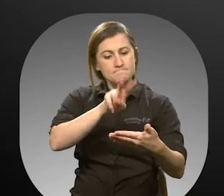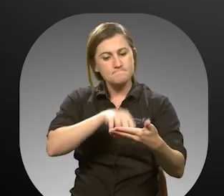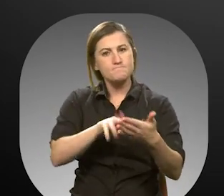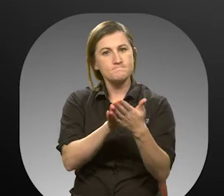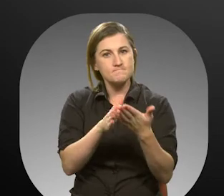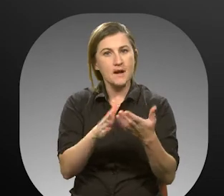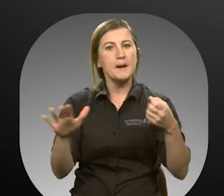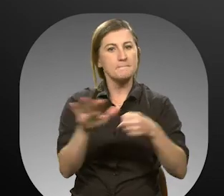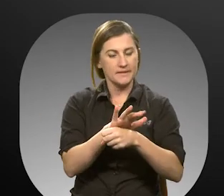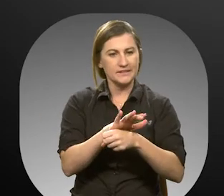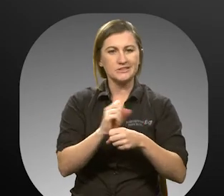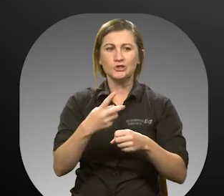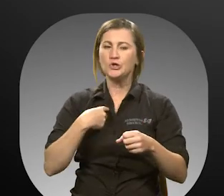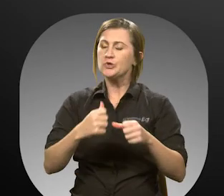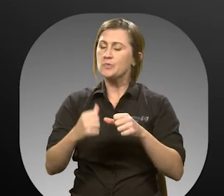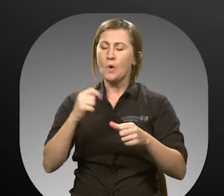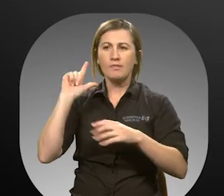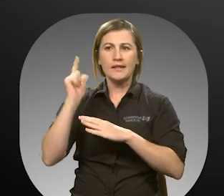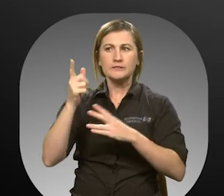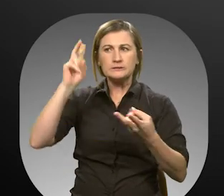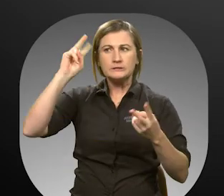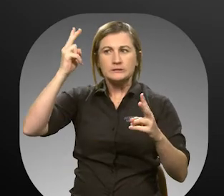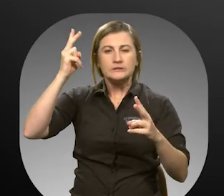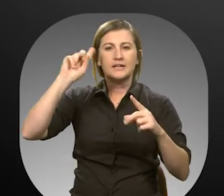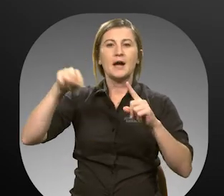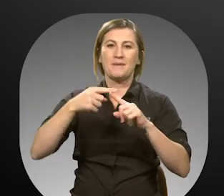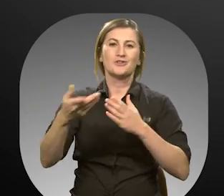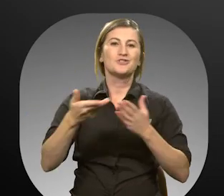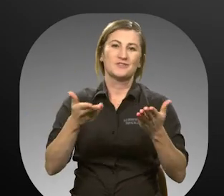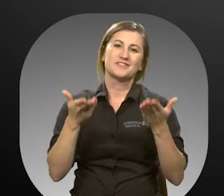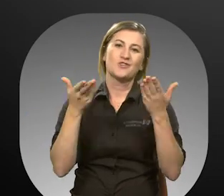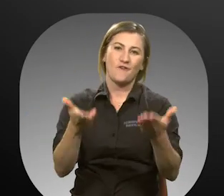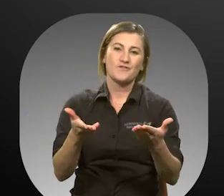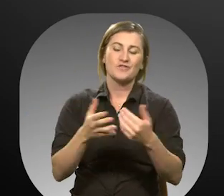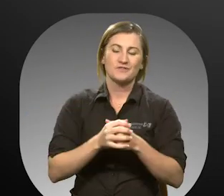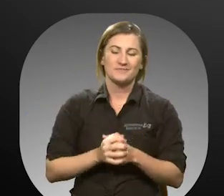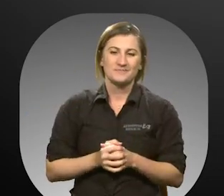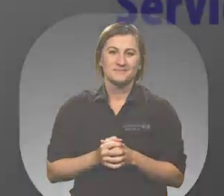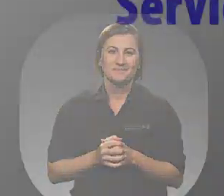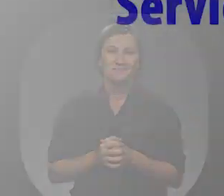guide completely to avoid any misunderstandings about the services offered by the system.